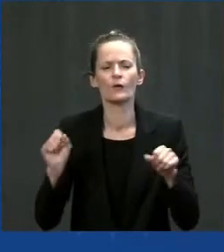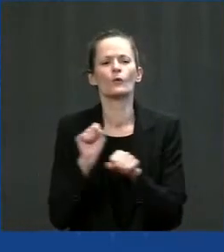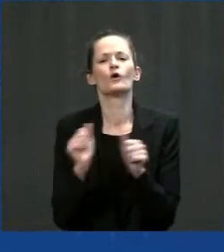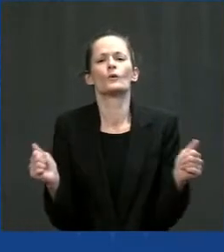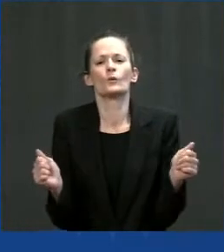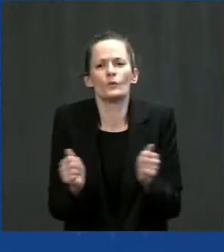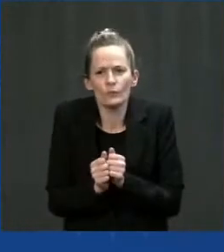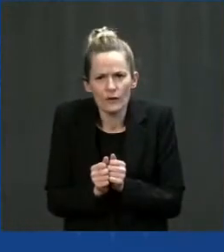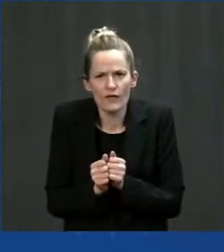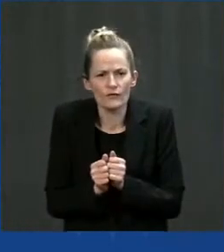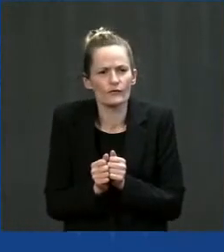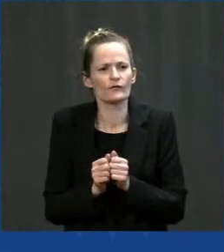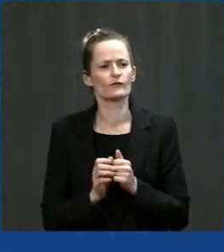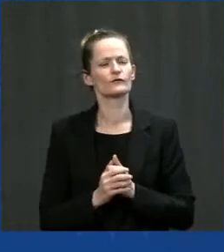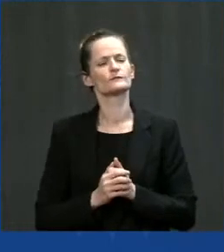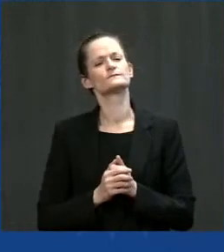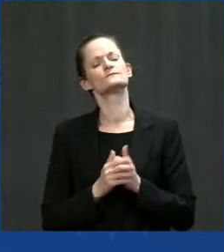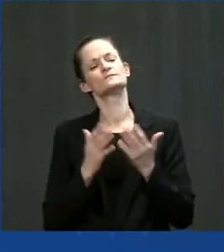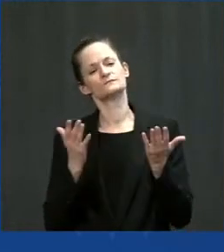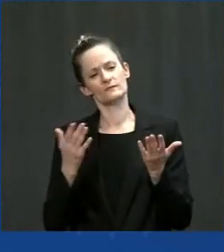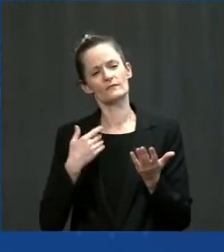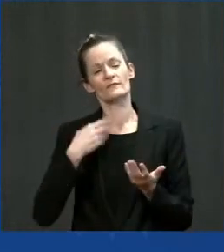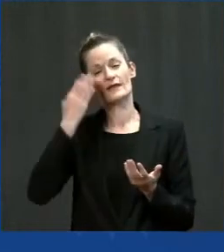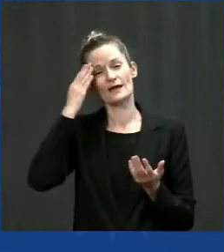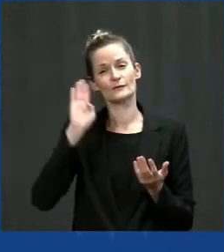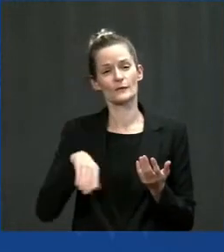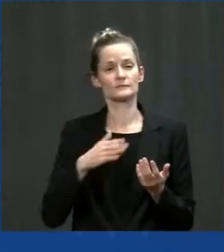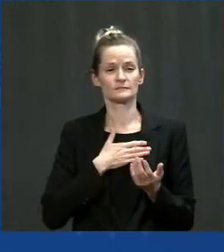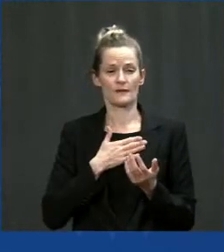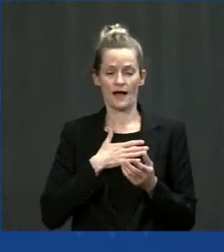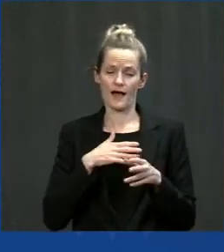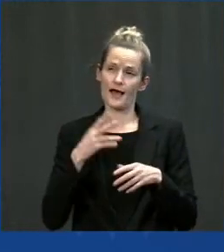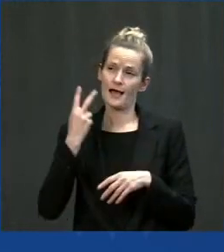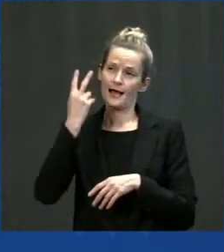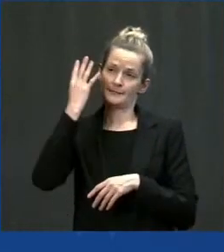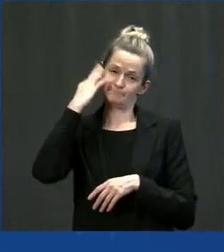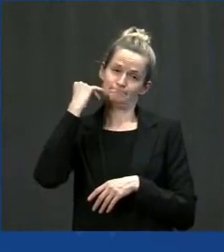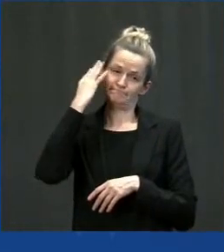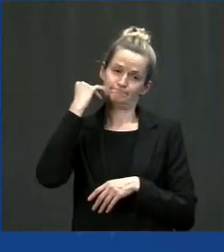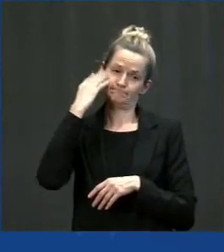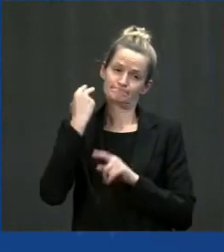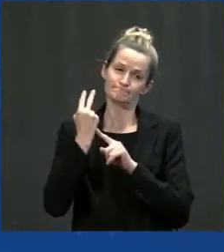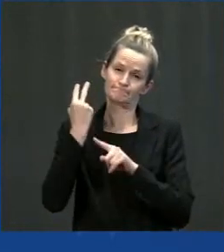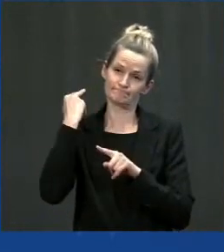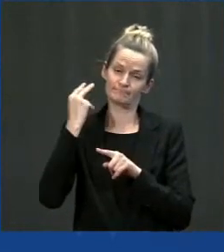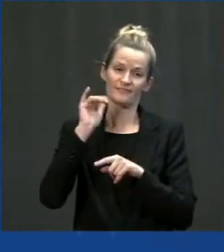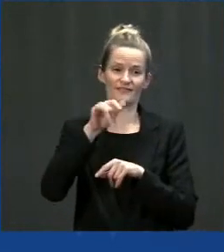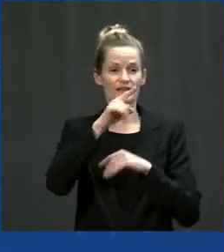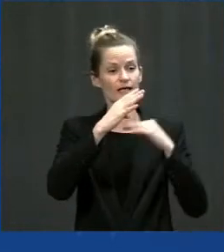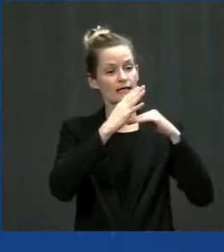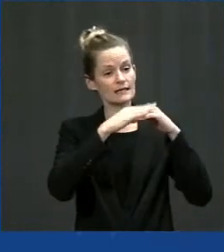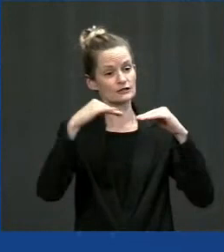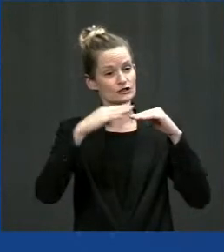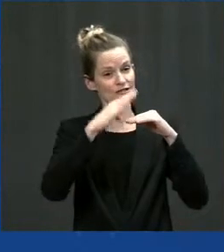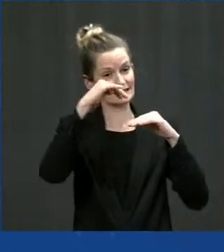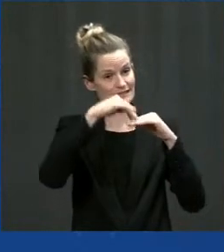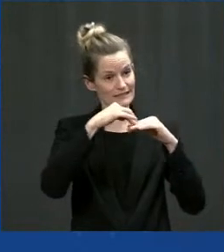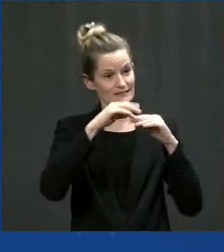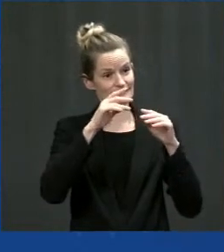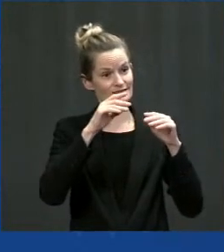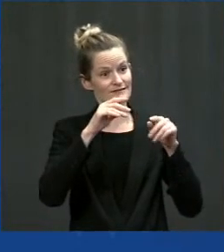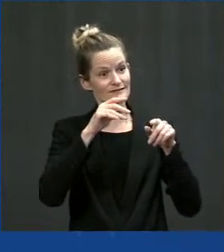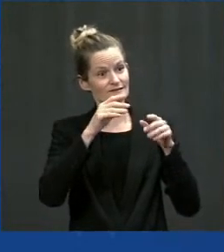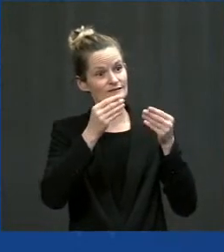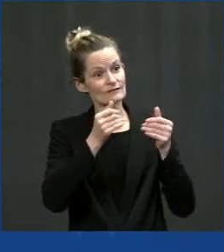tribal lands in my experience, not just Cherokee, but across the board is that